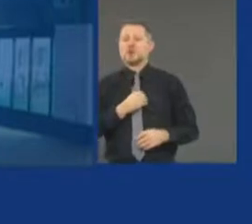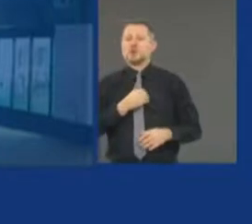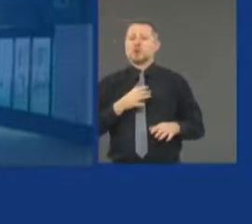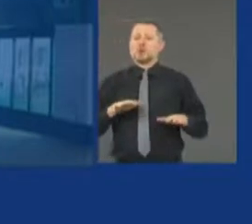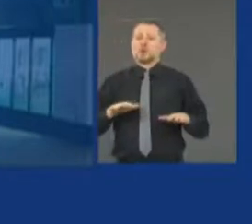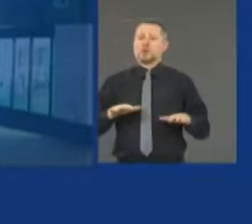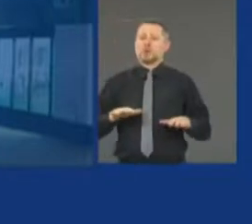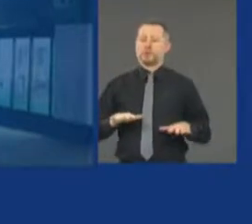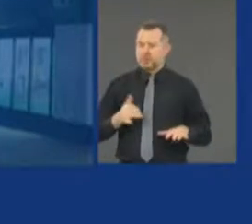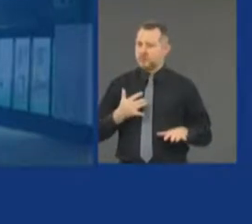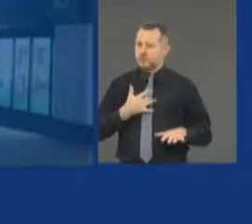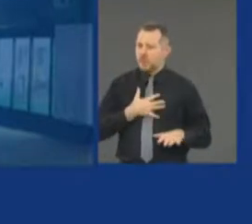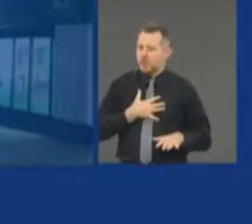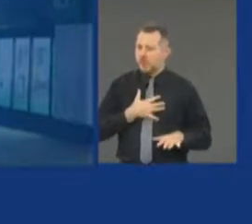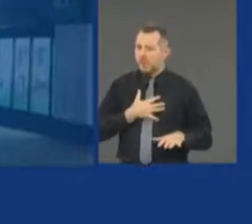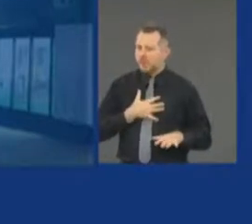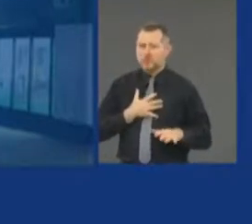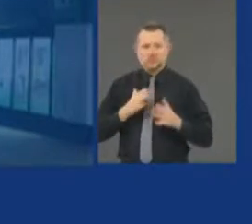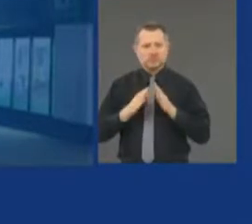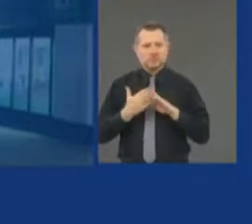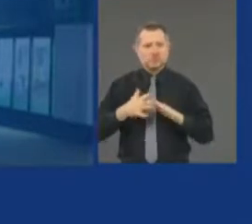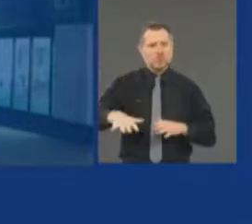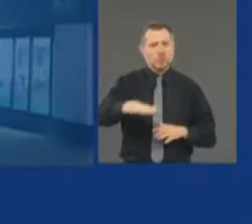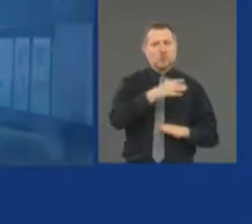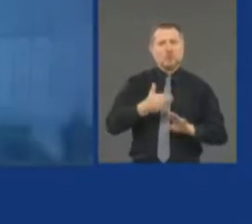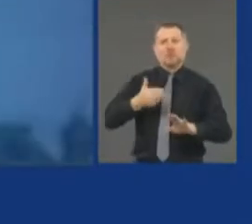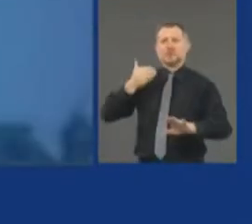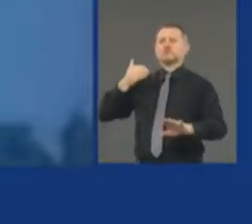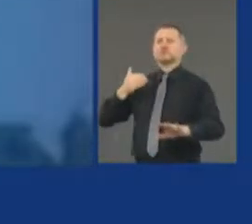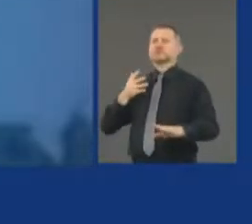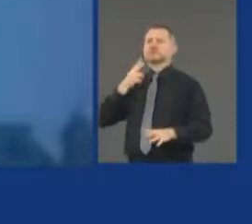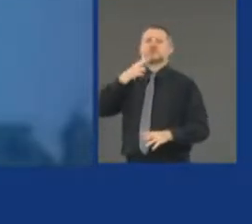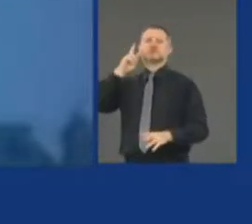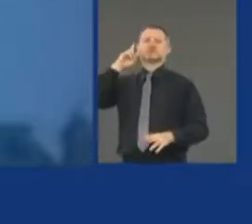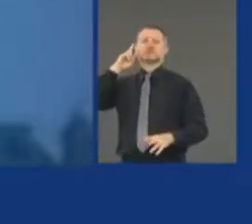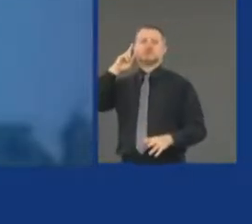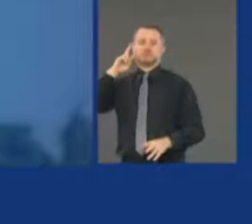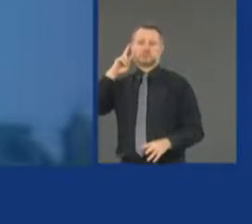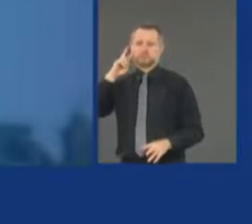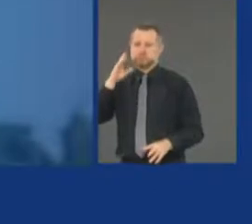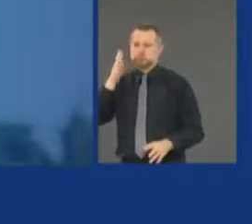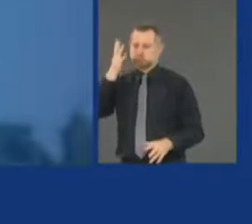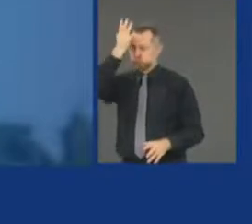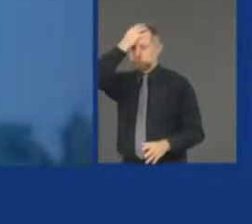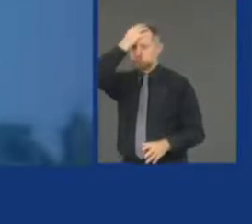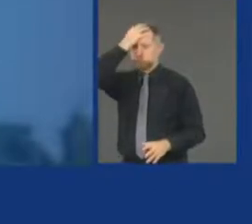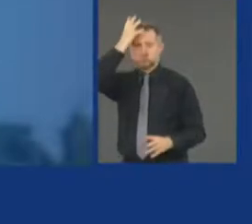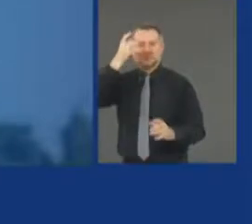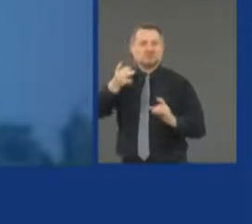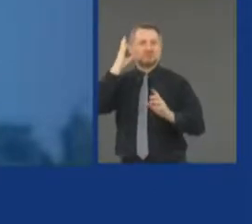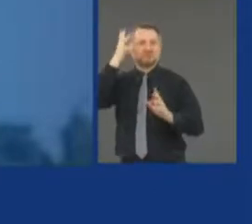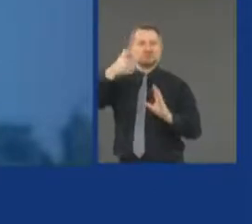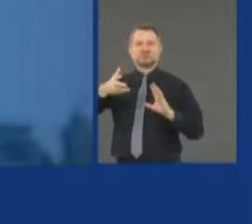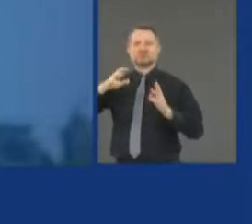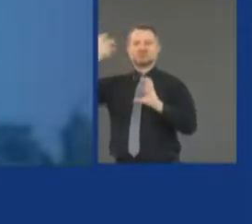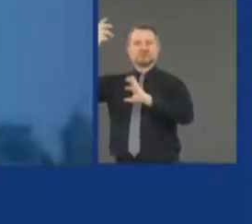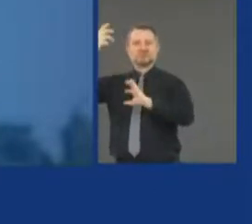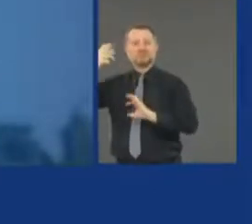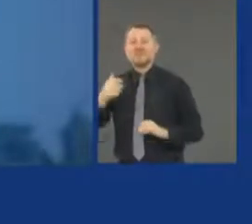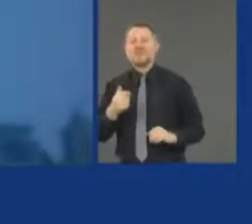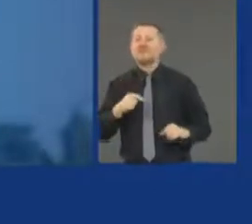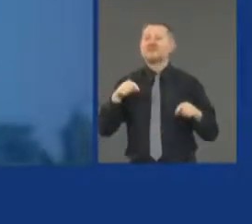they did after the night of looting. These are perilous times.